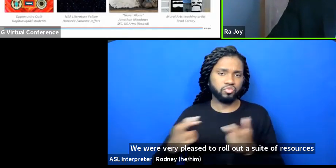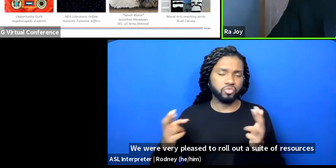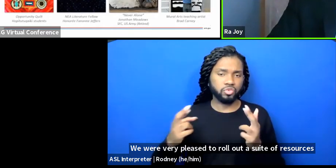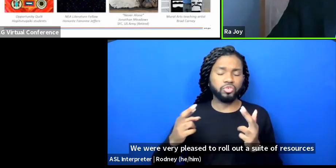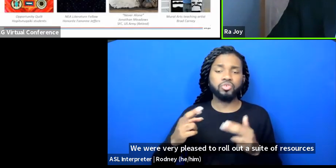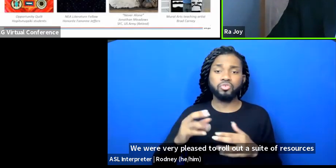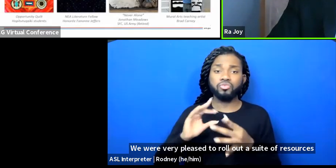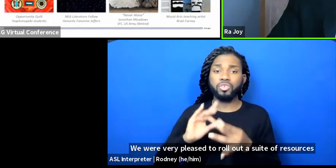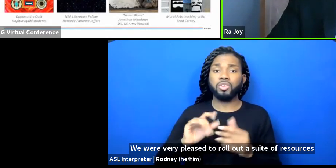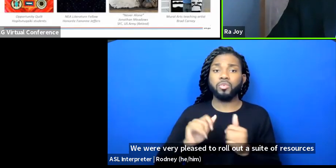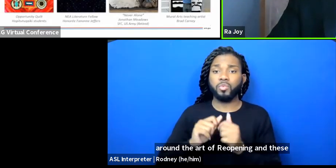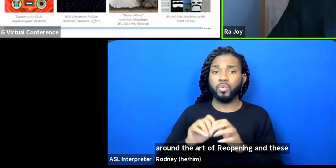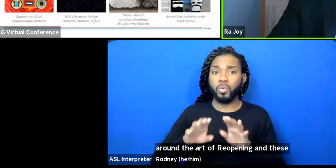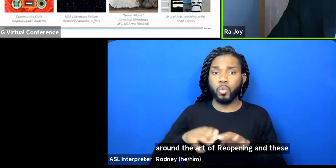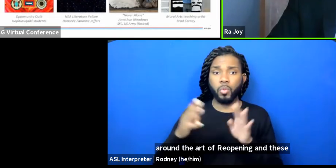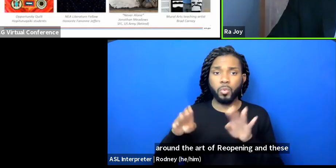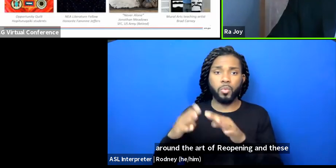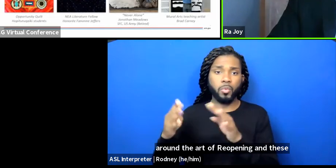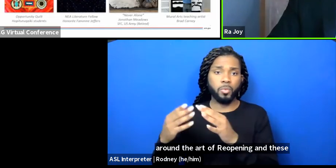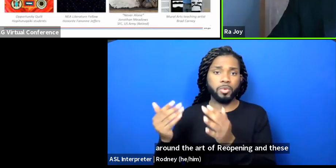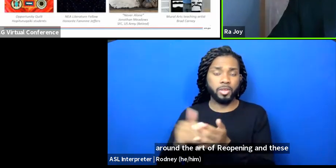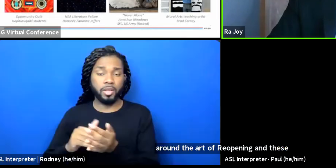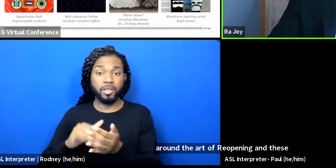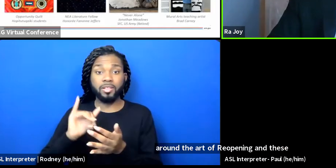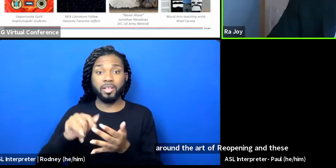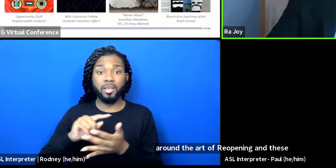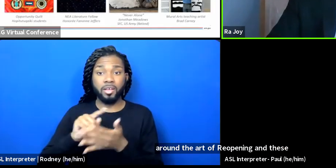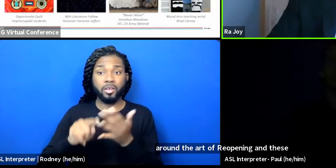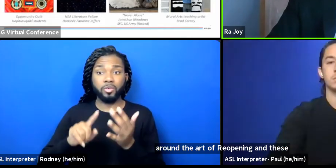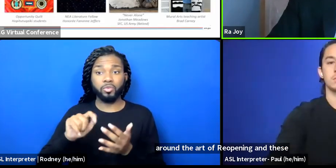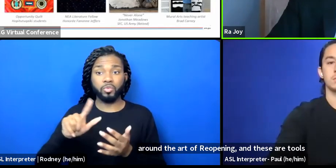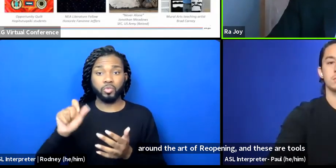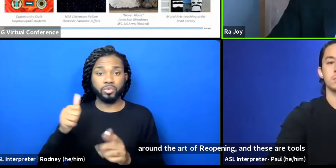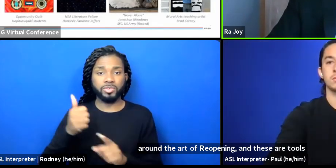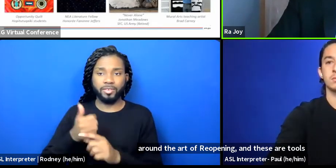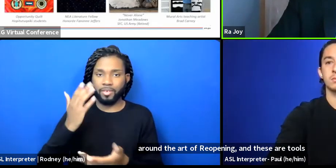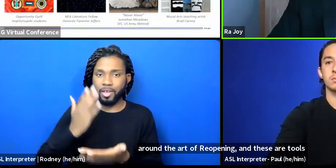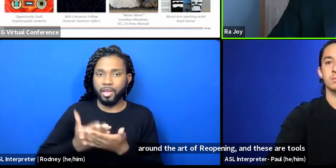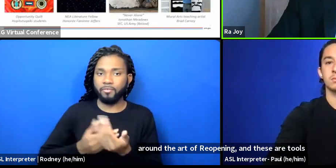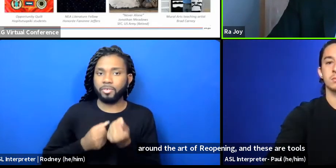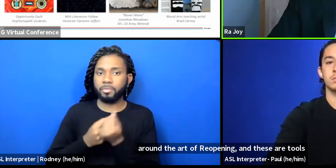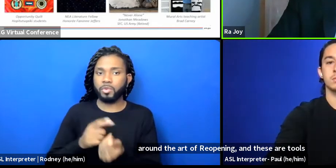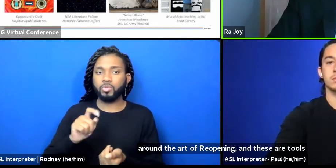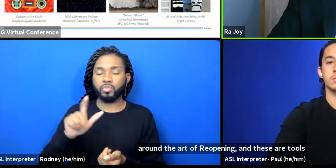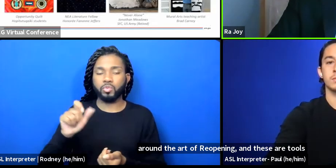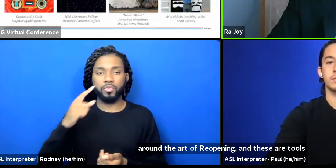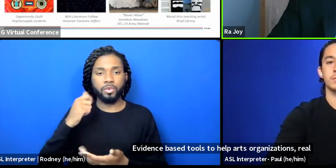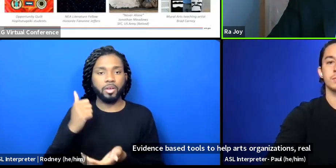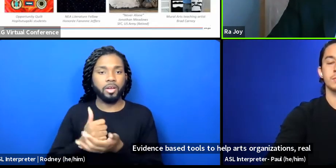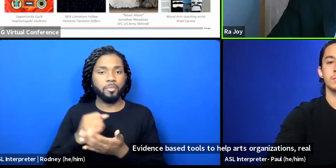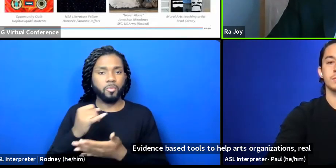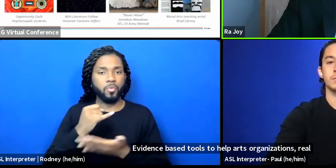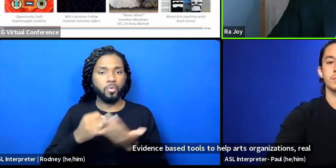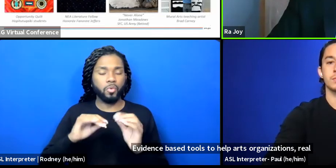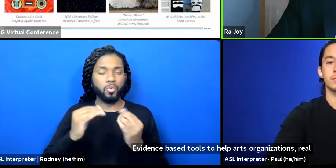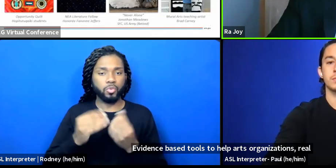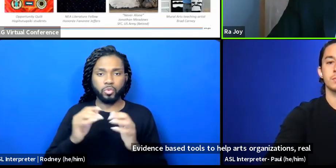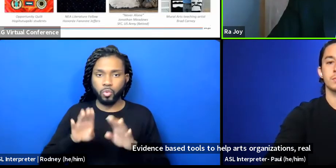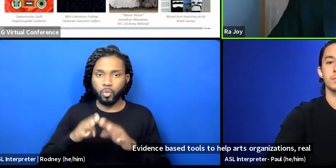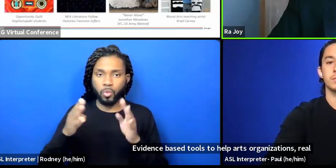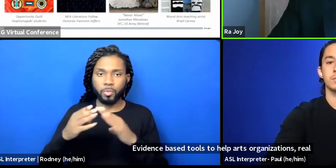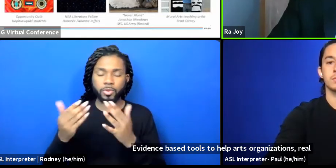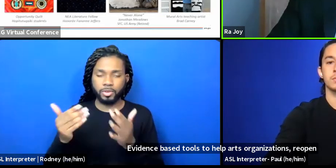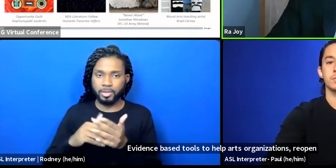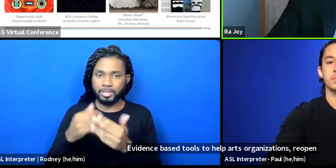reopening. And these are tools, evidence-based tools, to help arts organizations reopen safely and